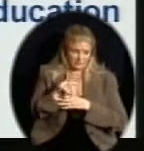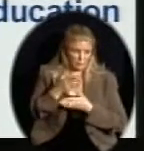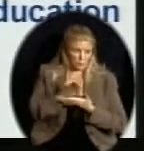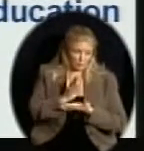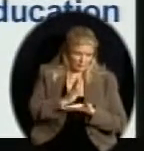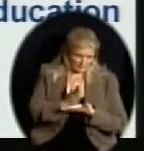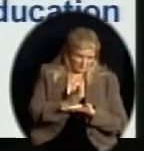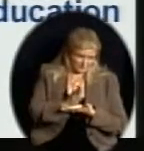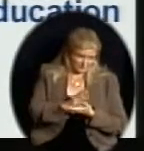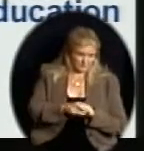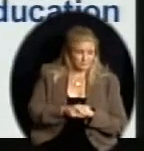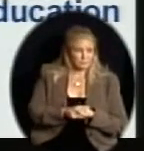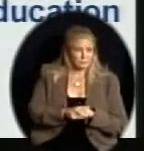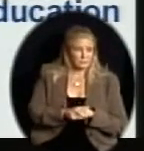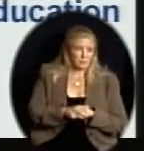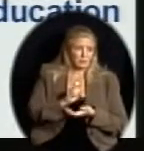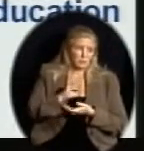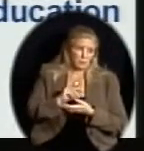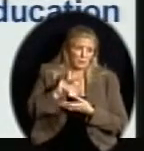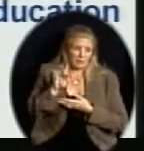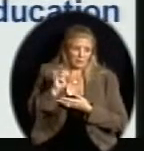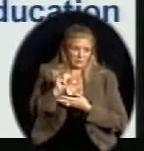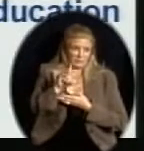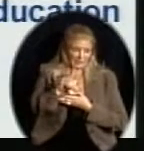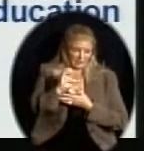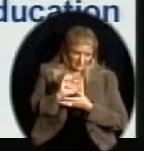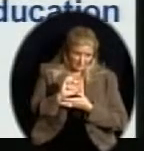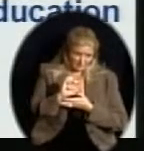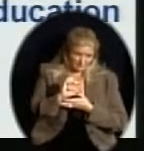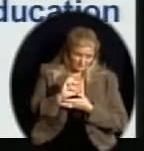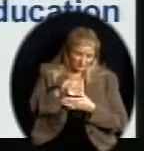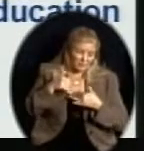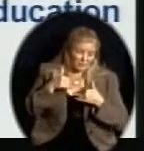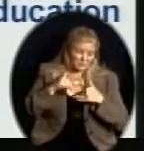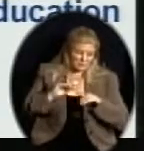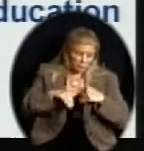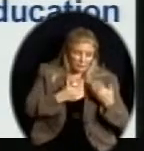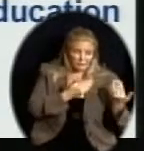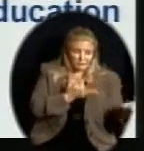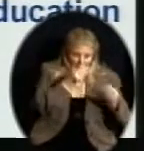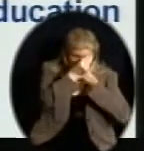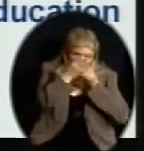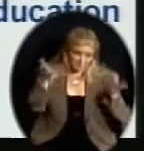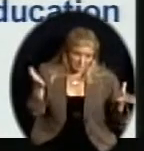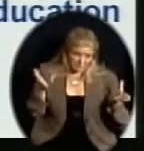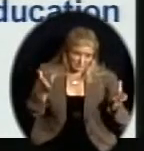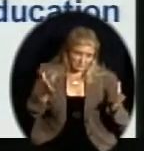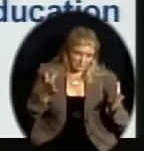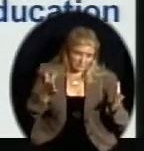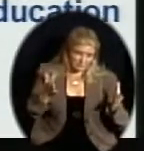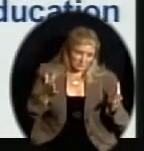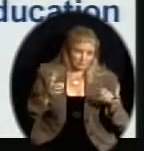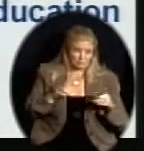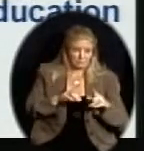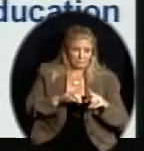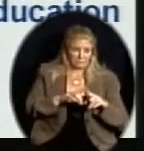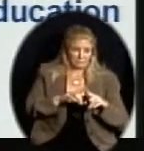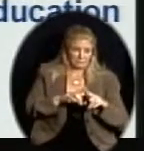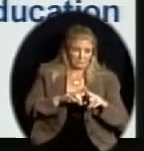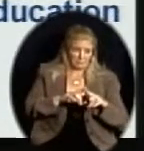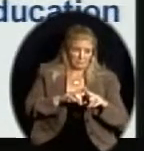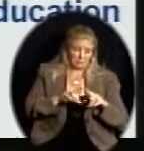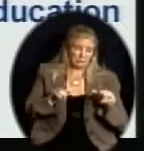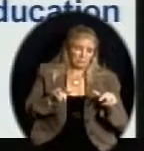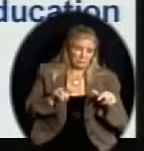Education, while they would still provide information regarding this law, would continue to make